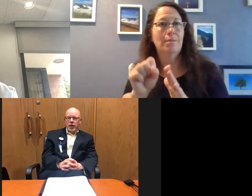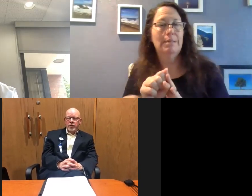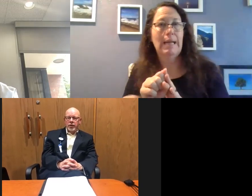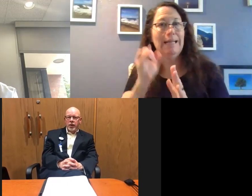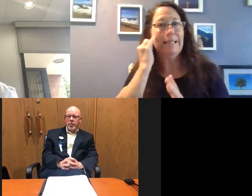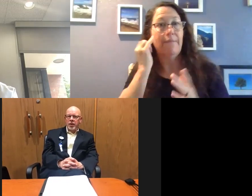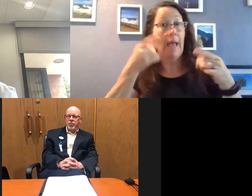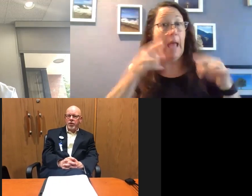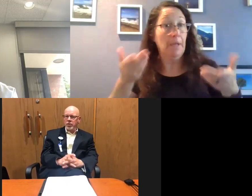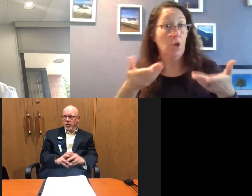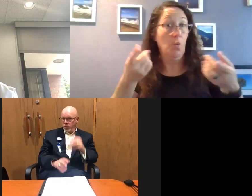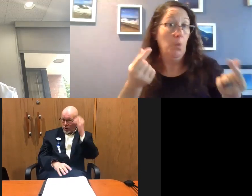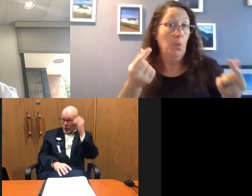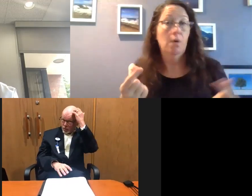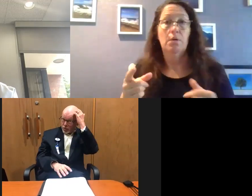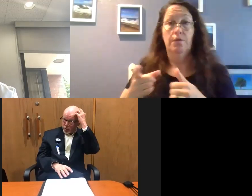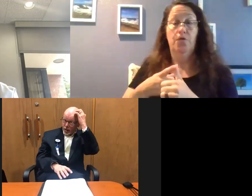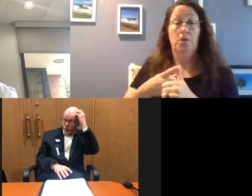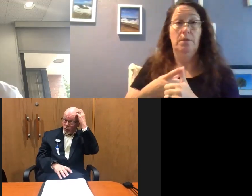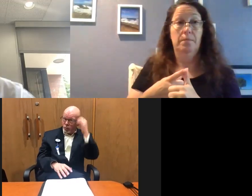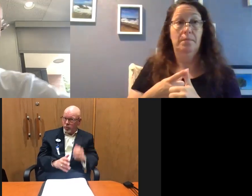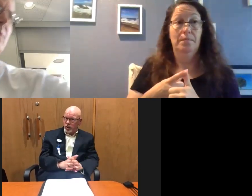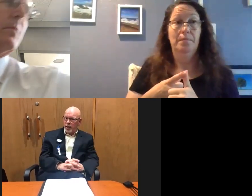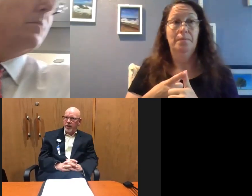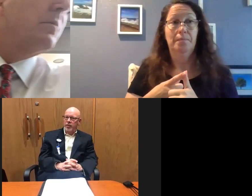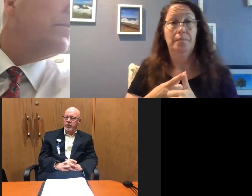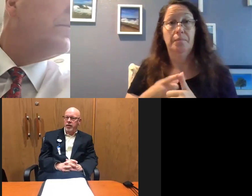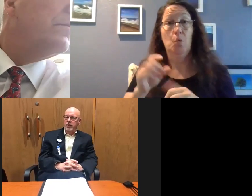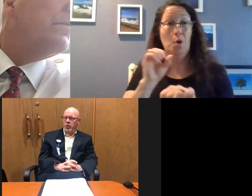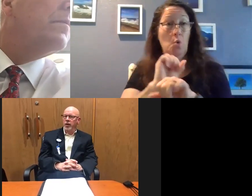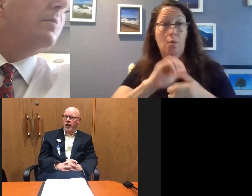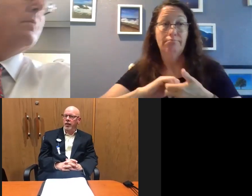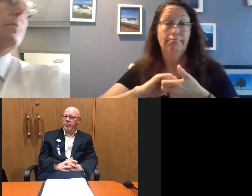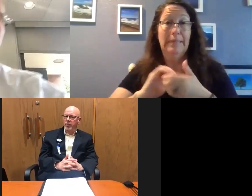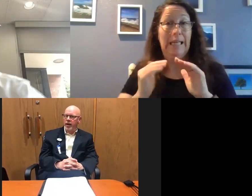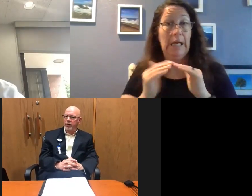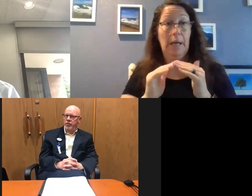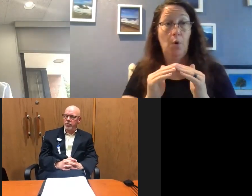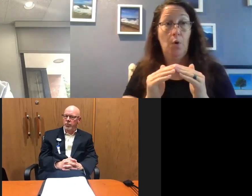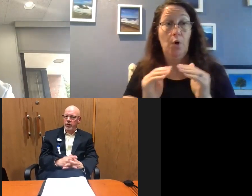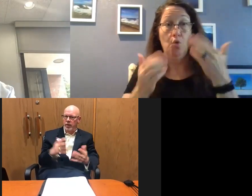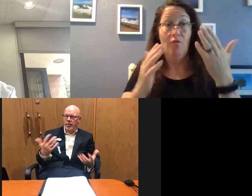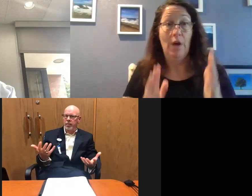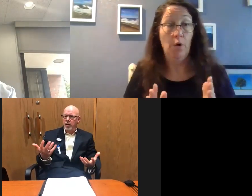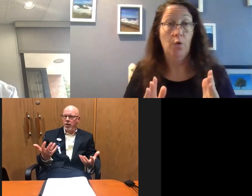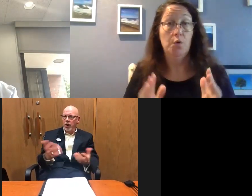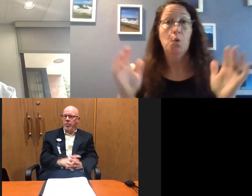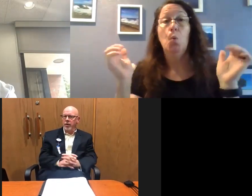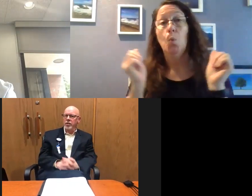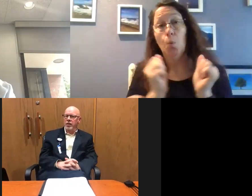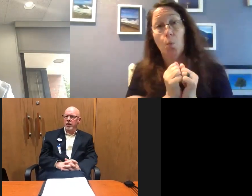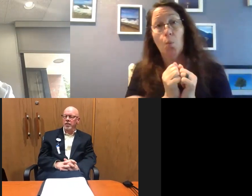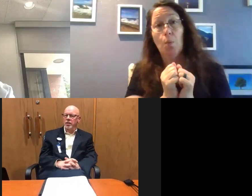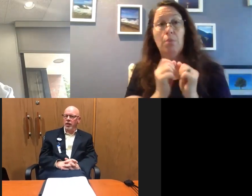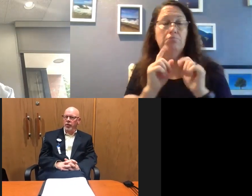Yeah. So, I mean, first and foremost, um, we'd work together as a community of providers with, um, all